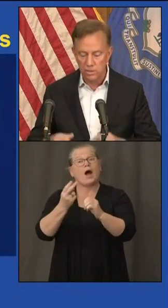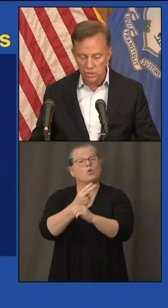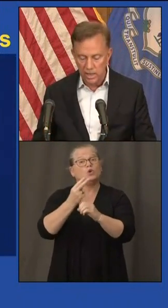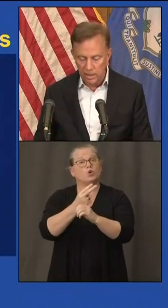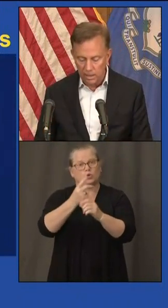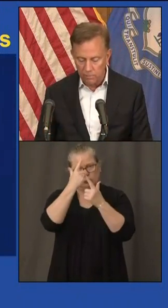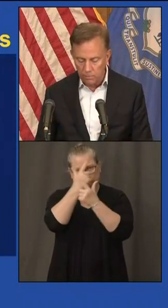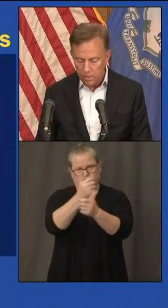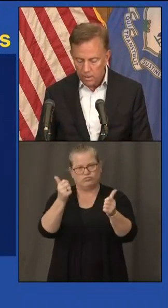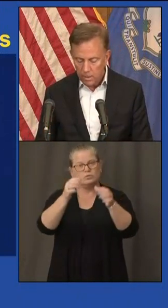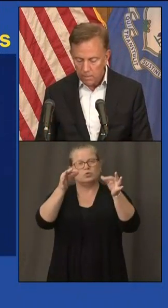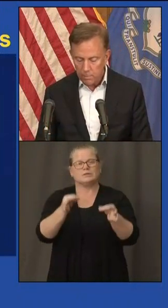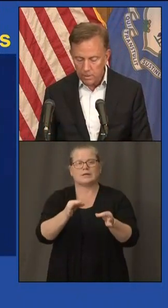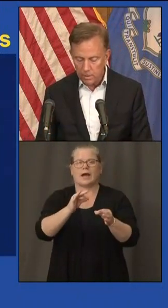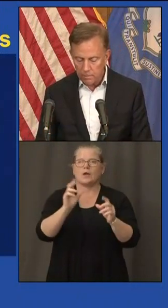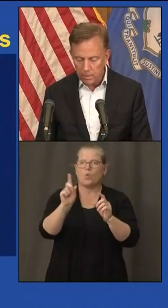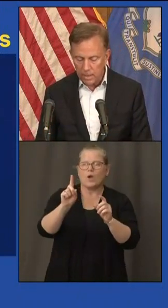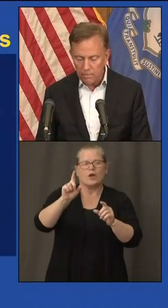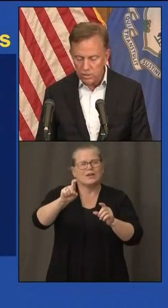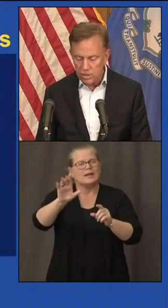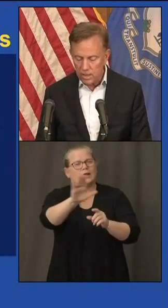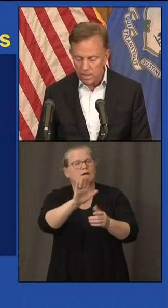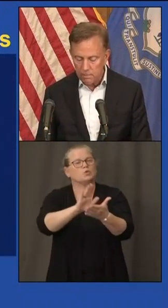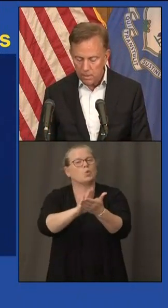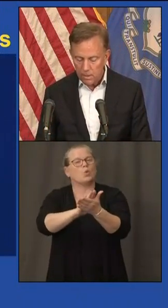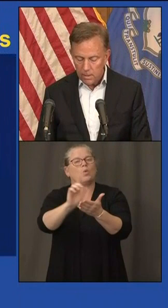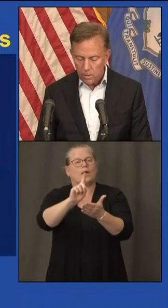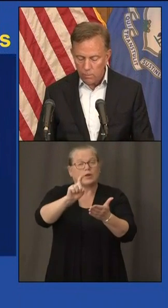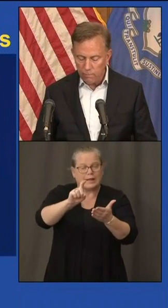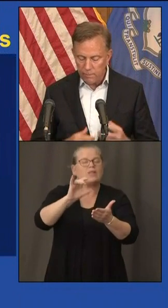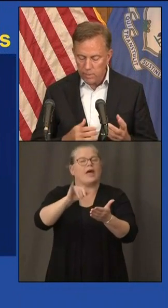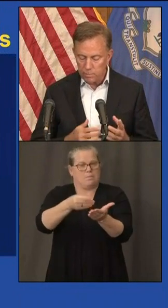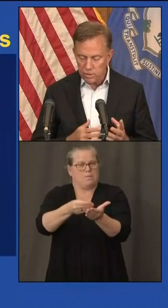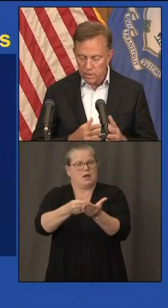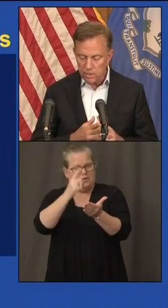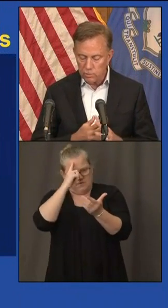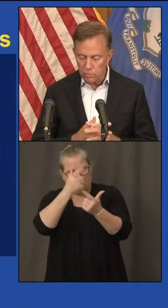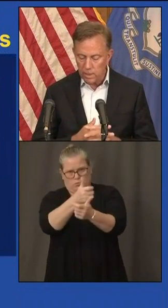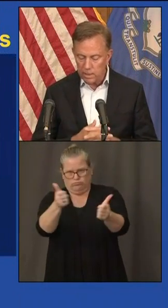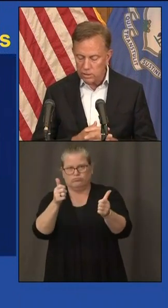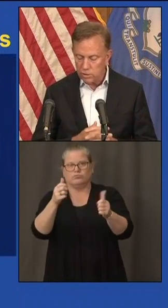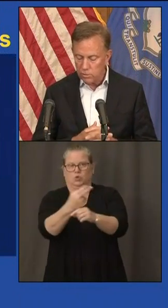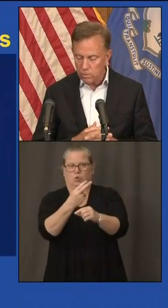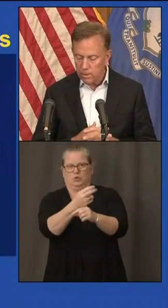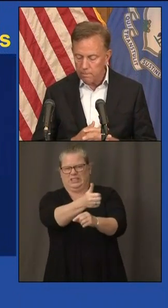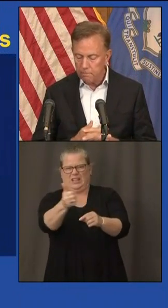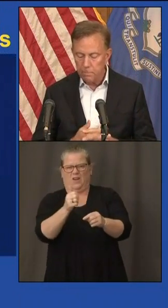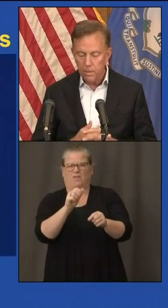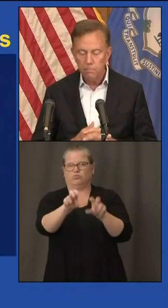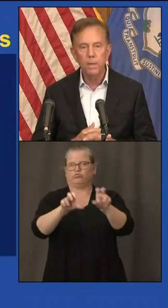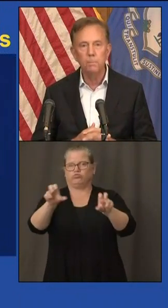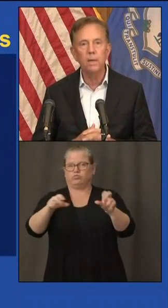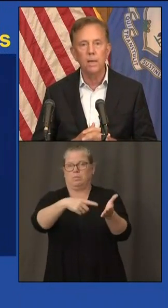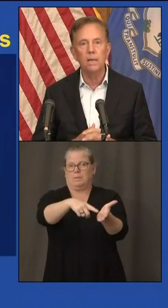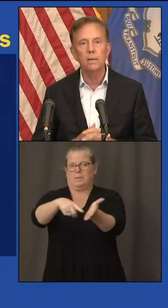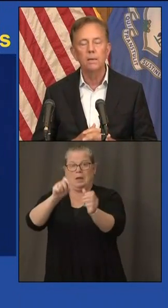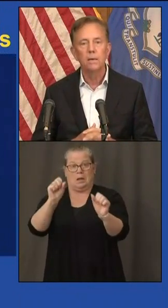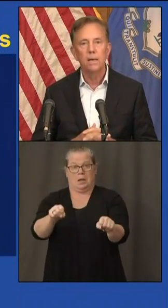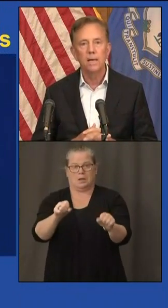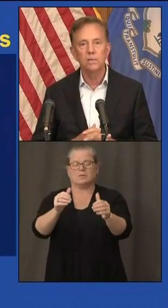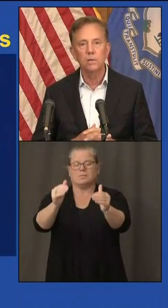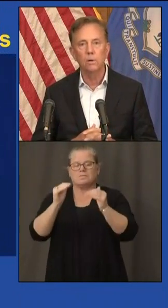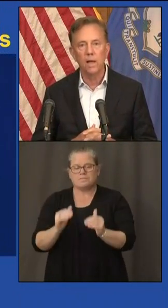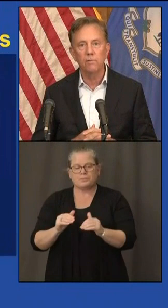doing on the state level but um i would say over 50 percent is related to um ppe